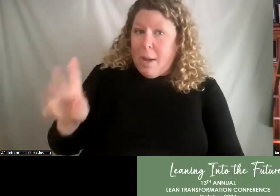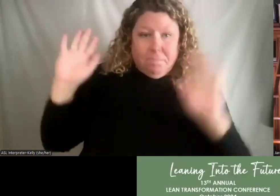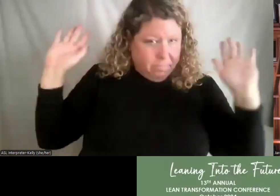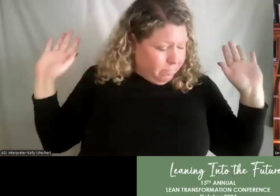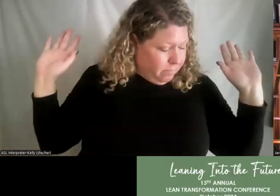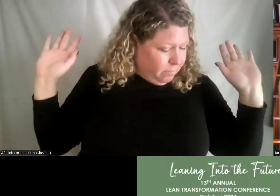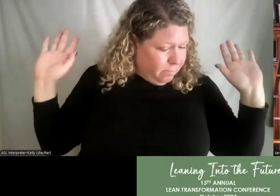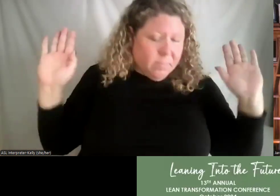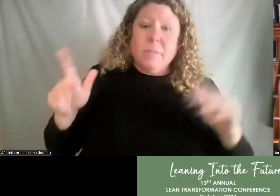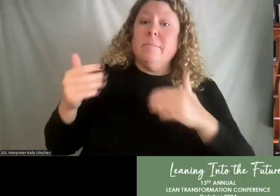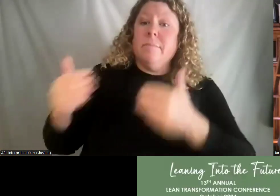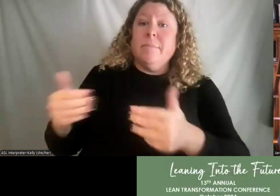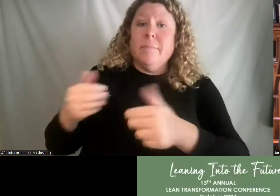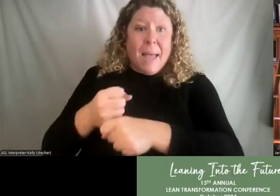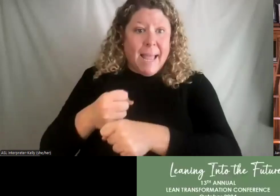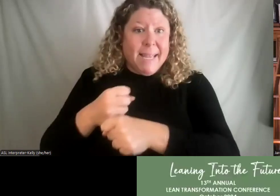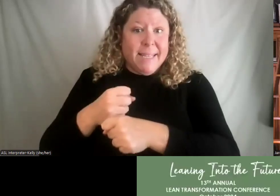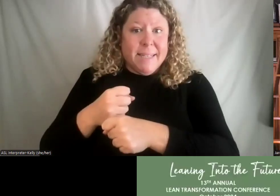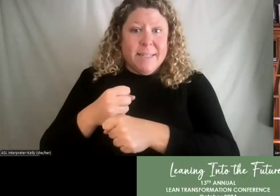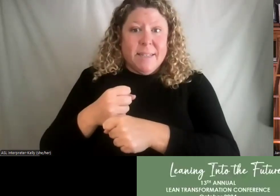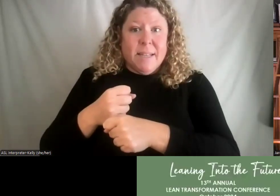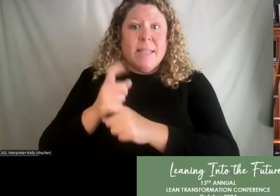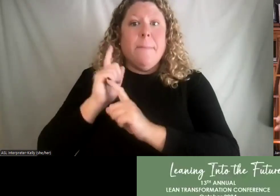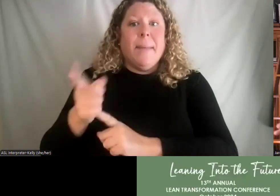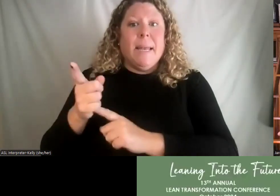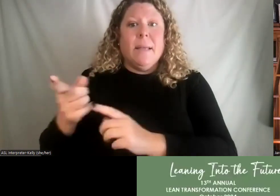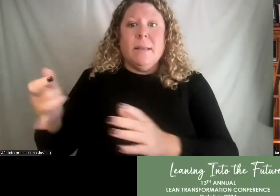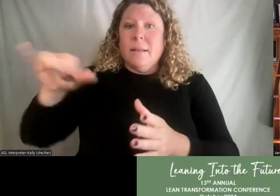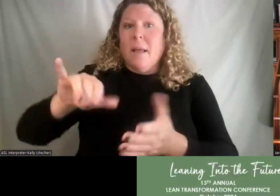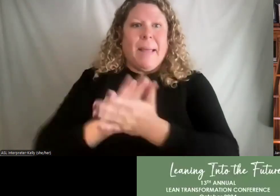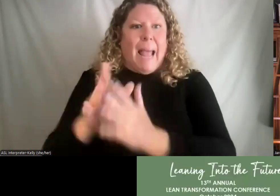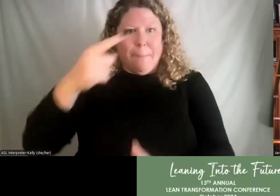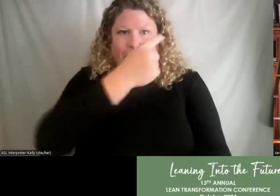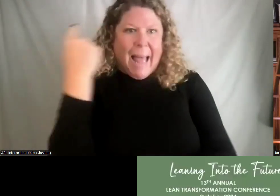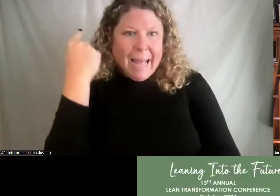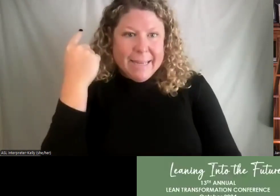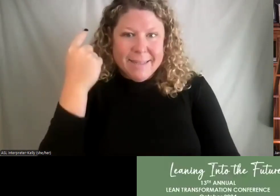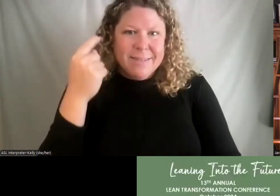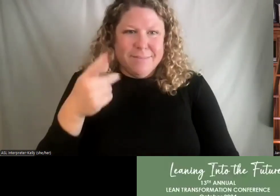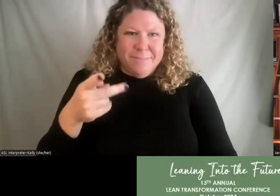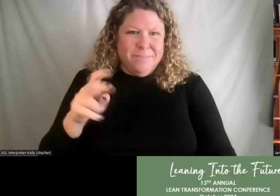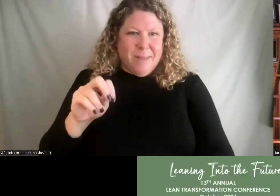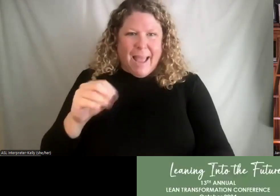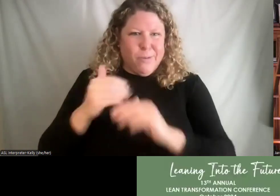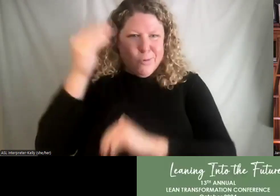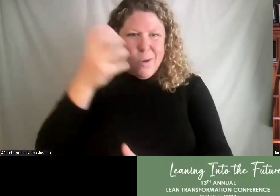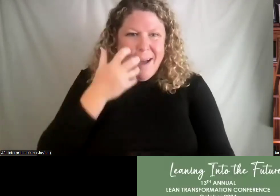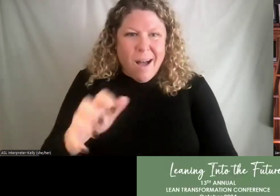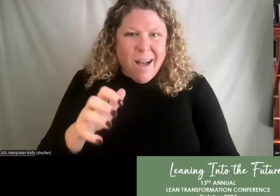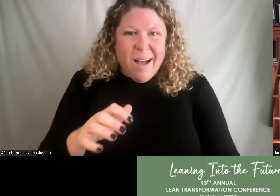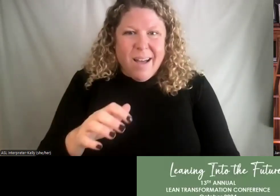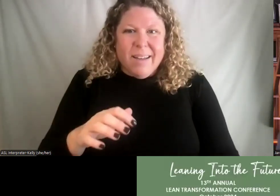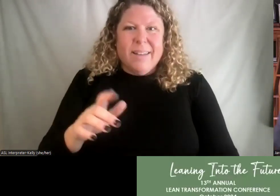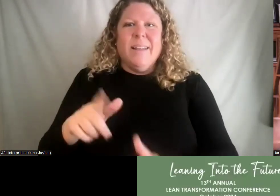pancakes and the moment he poured it on, it turned instantly black because the pan was too hot. The the top layer started